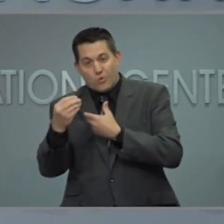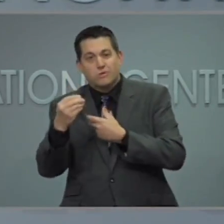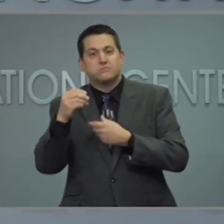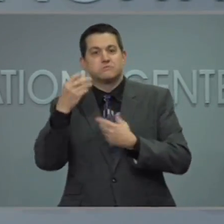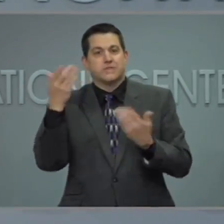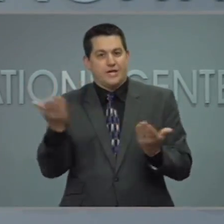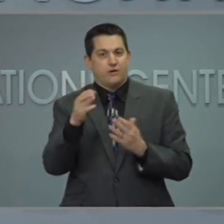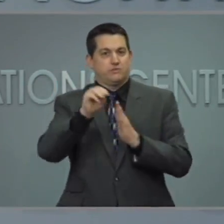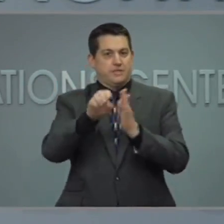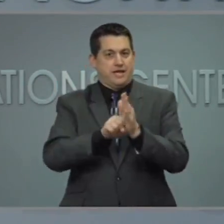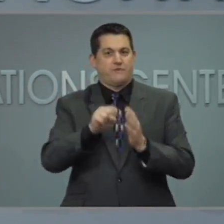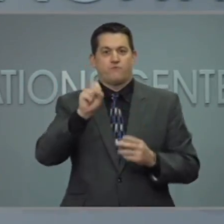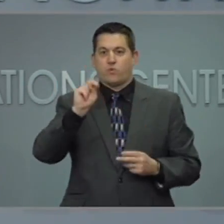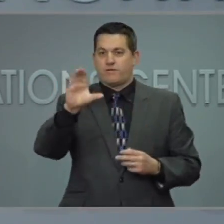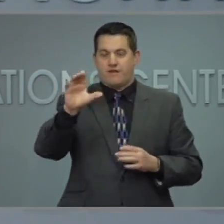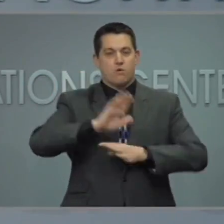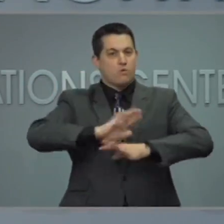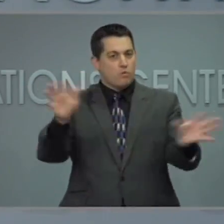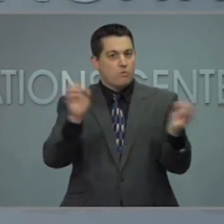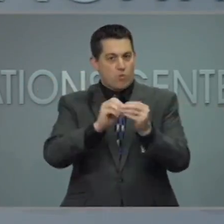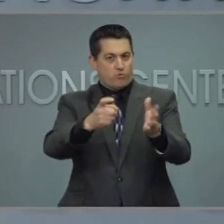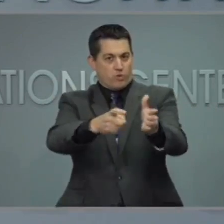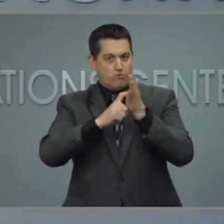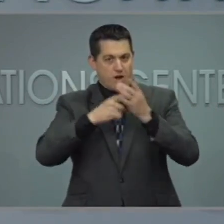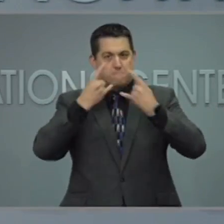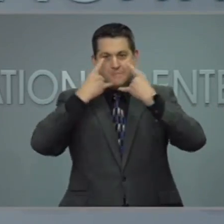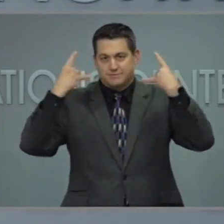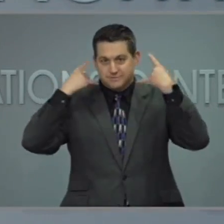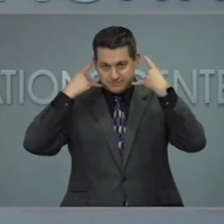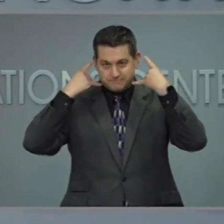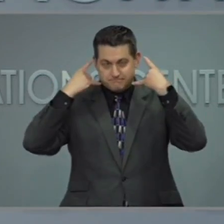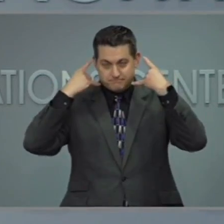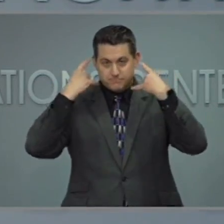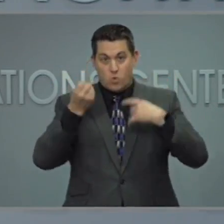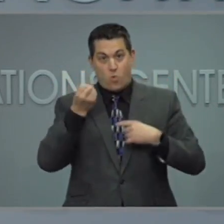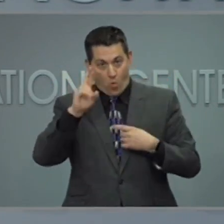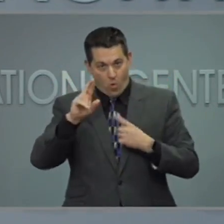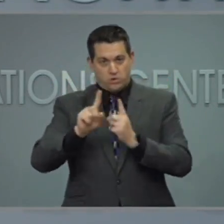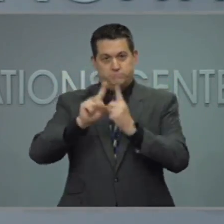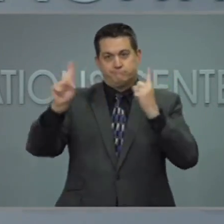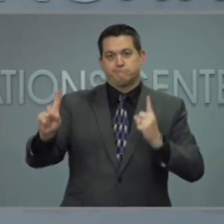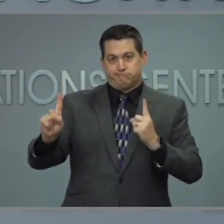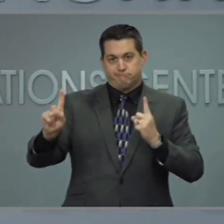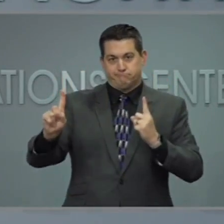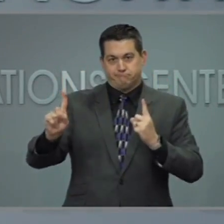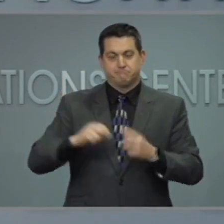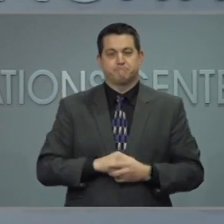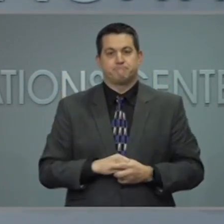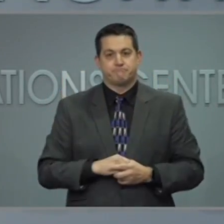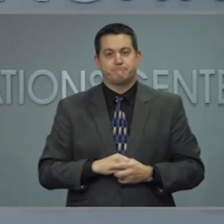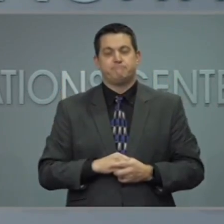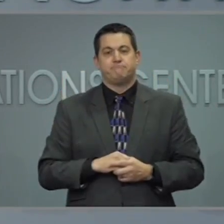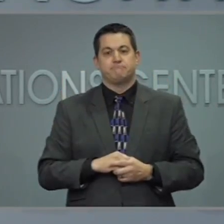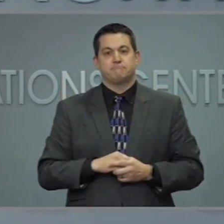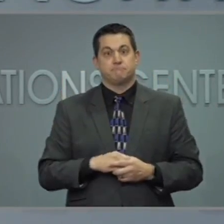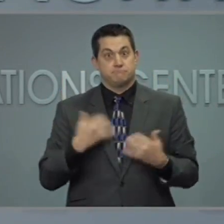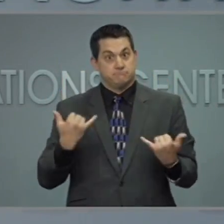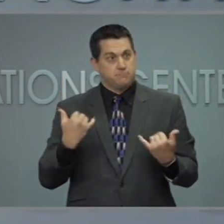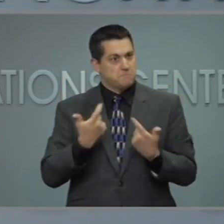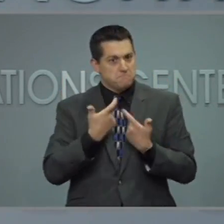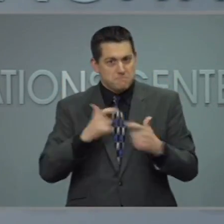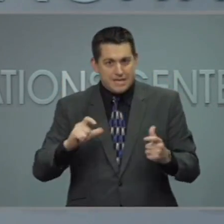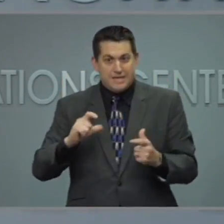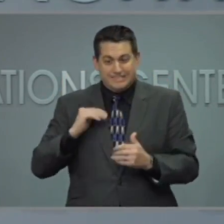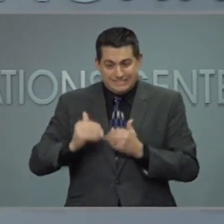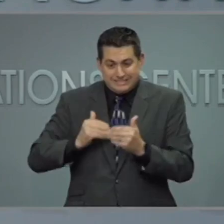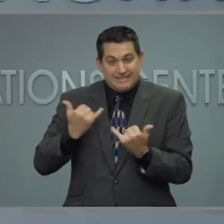the state of North Carolina will no longer require you to wear a mask or to be socially distant. This is a big step